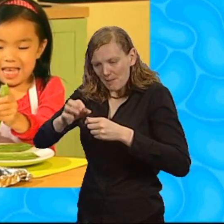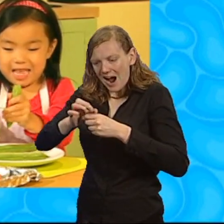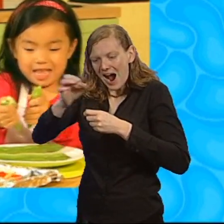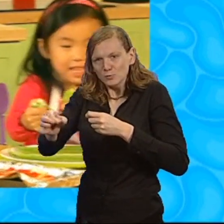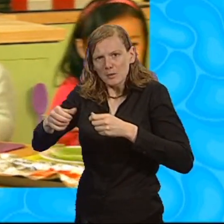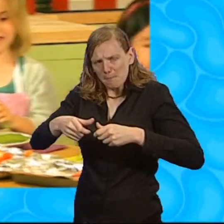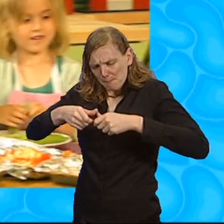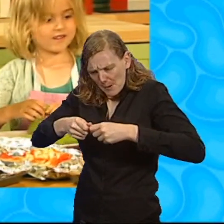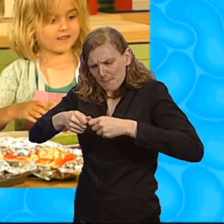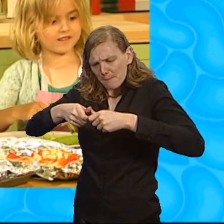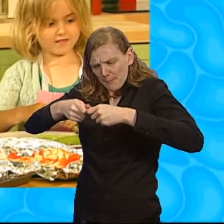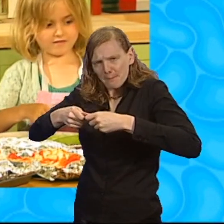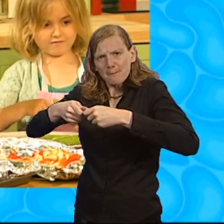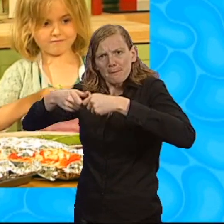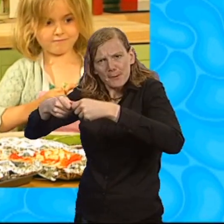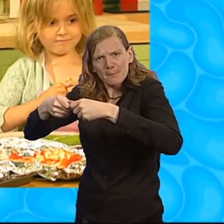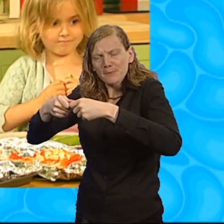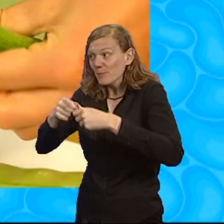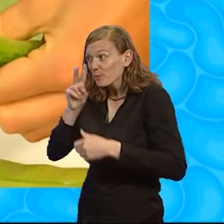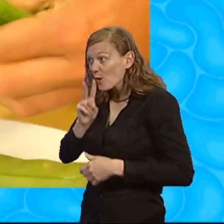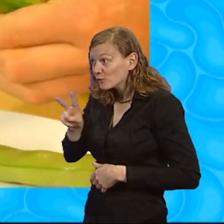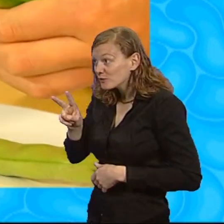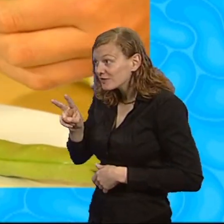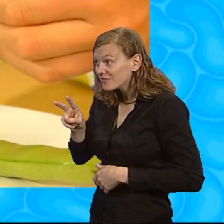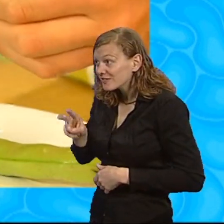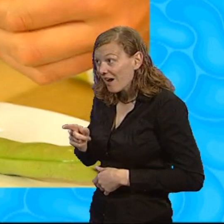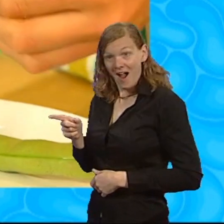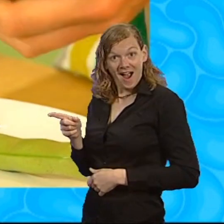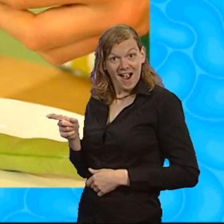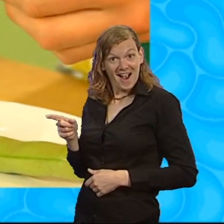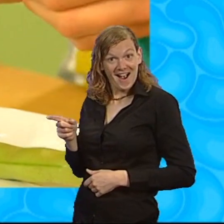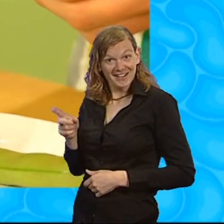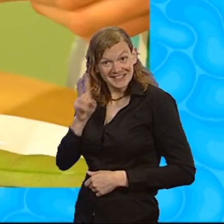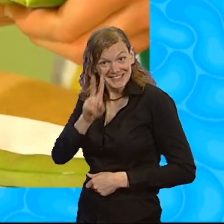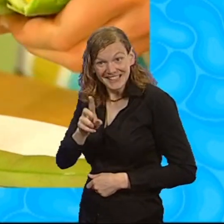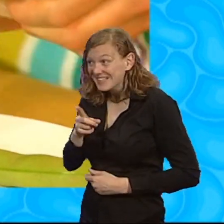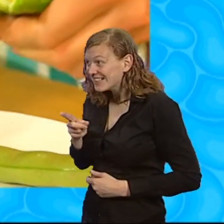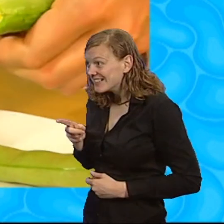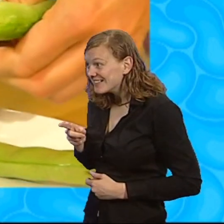And now we're going to squeeze our fingers together and pop them out. Watch mine, ready? Whoop! There goes one.